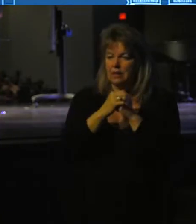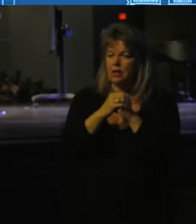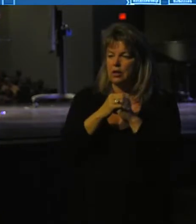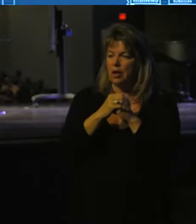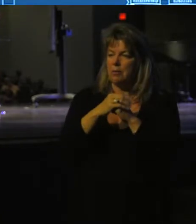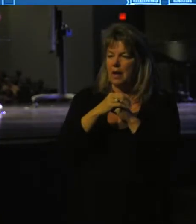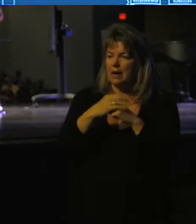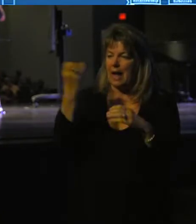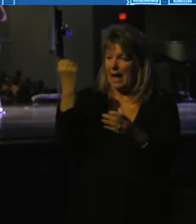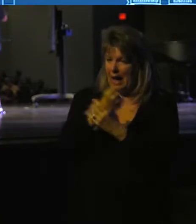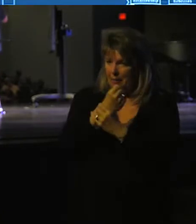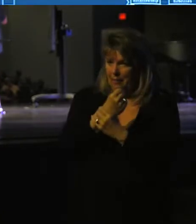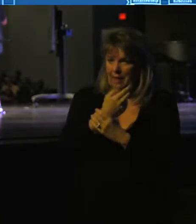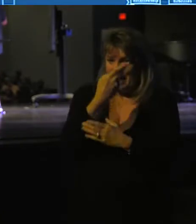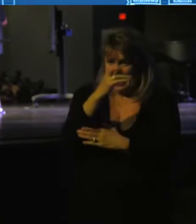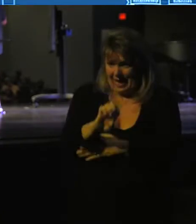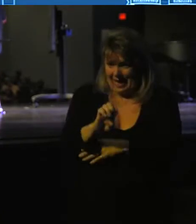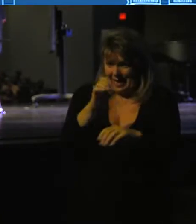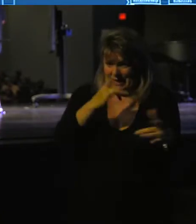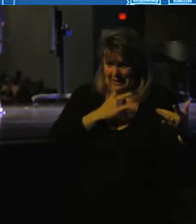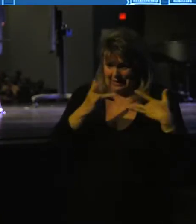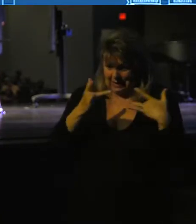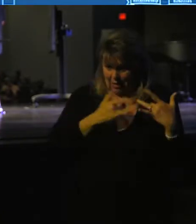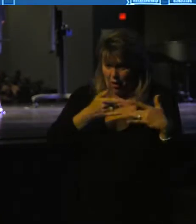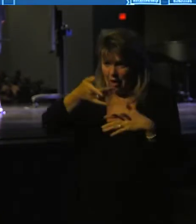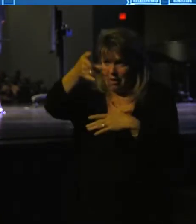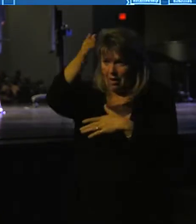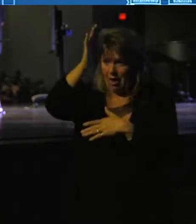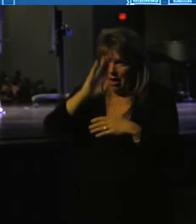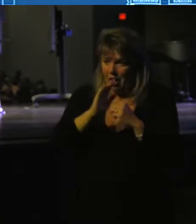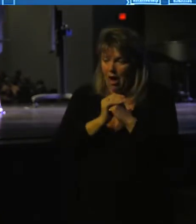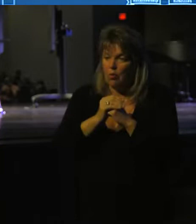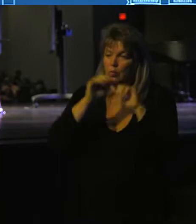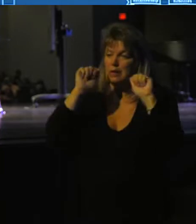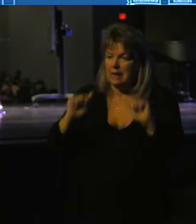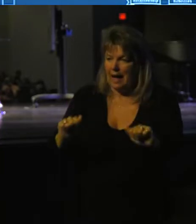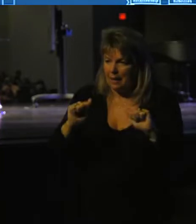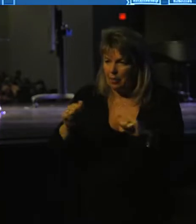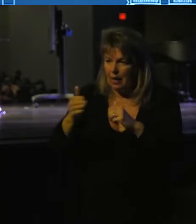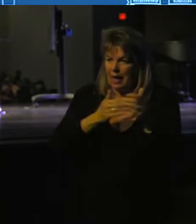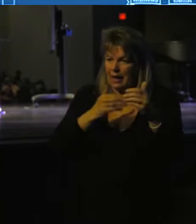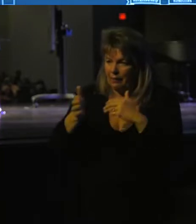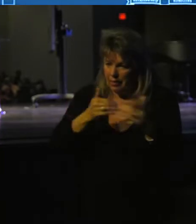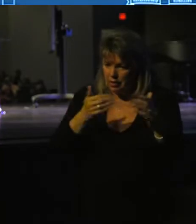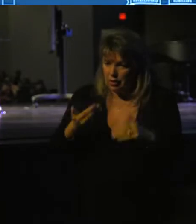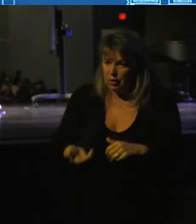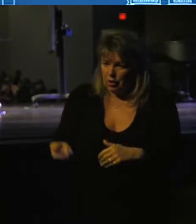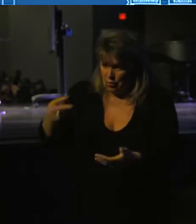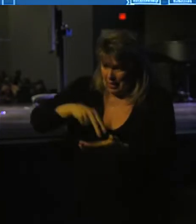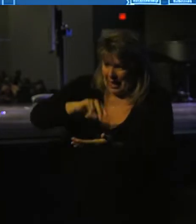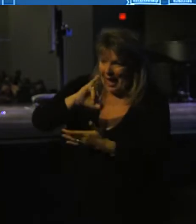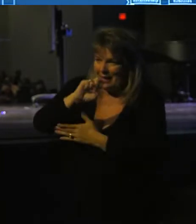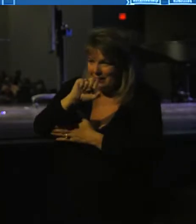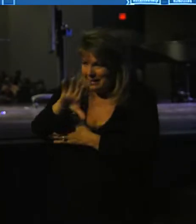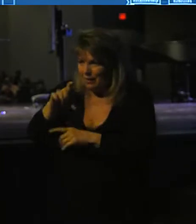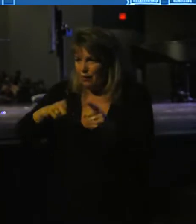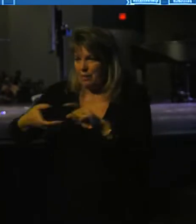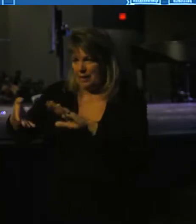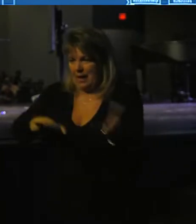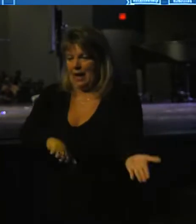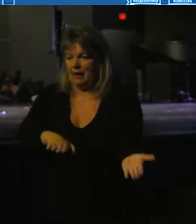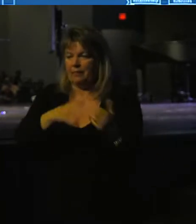talking about Abraham here, it says, He considered that God was able even to raise him, Isaac, from the dead.